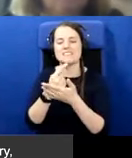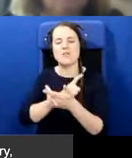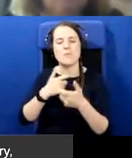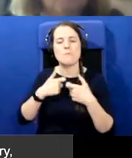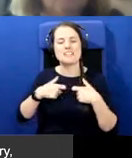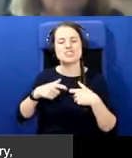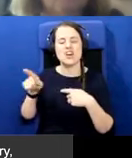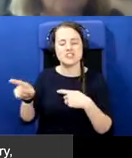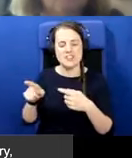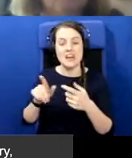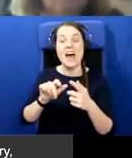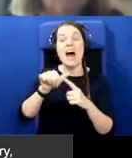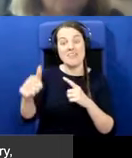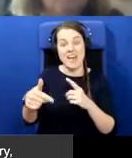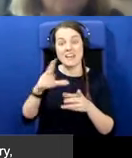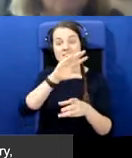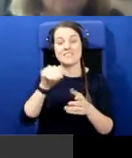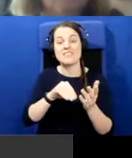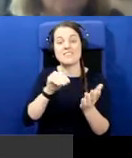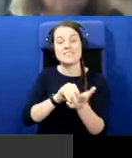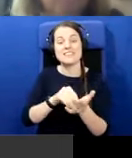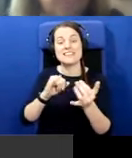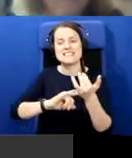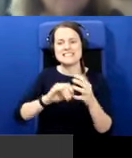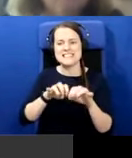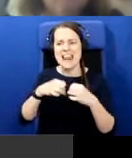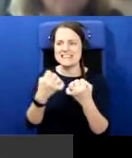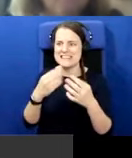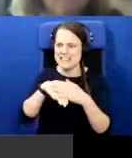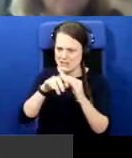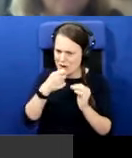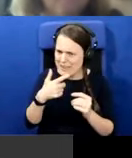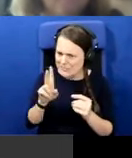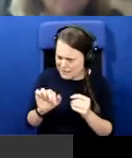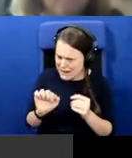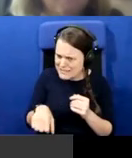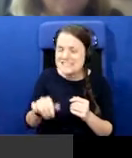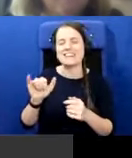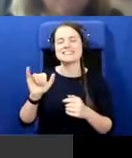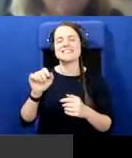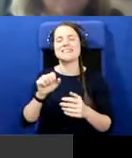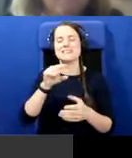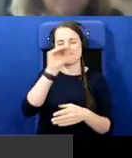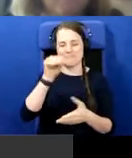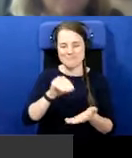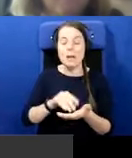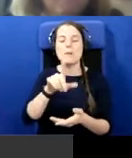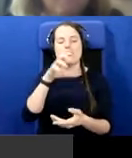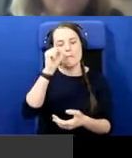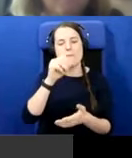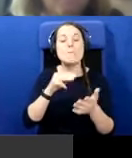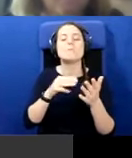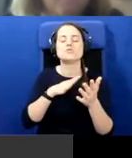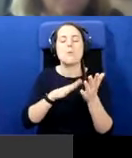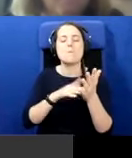and then in the Senate and in, in, in, in I think I'm there. Uh, I can, I can remember Morris Hayes saying that we should tell the